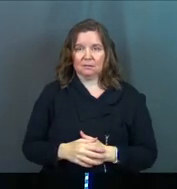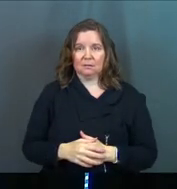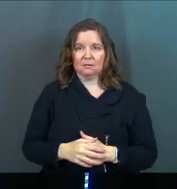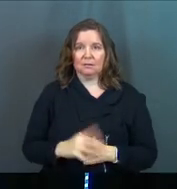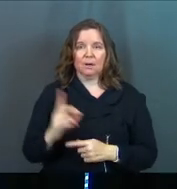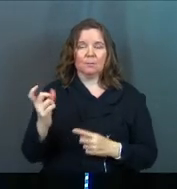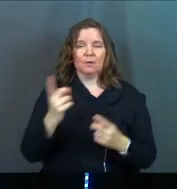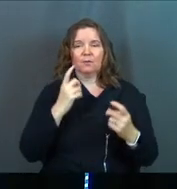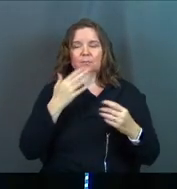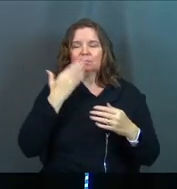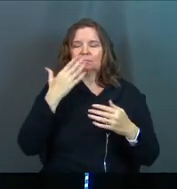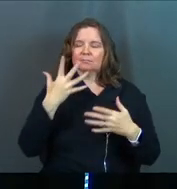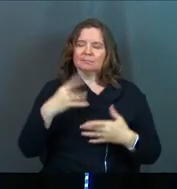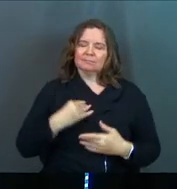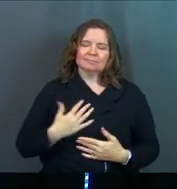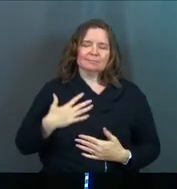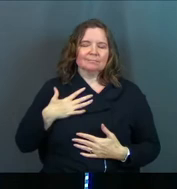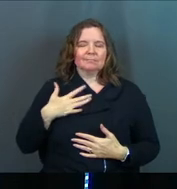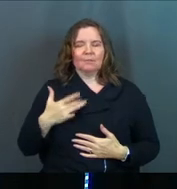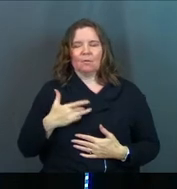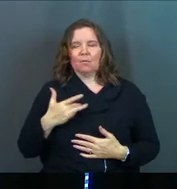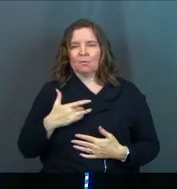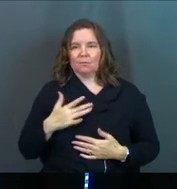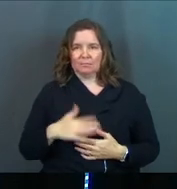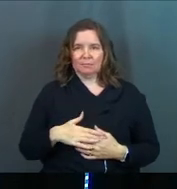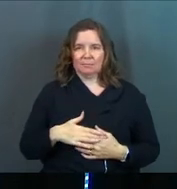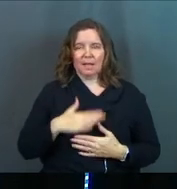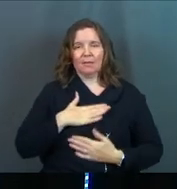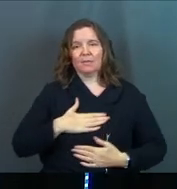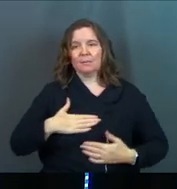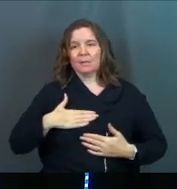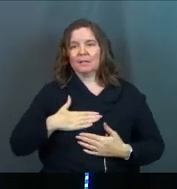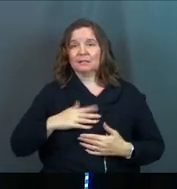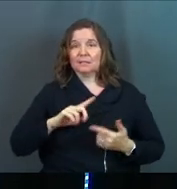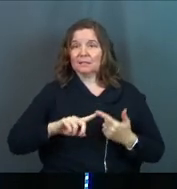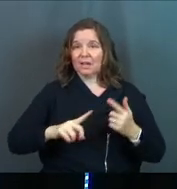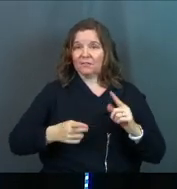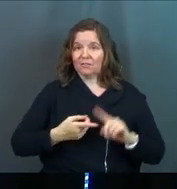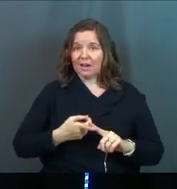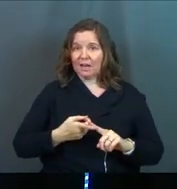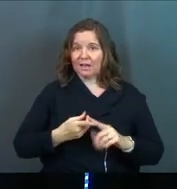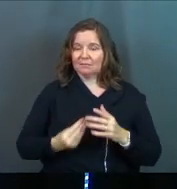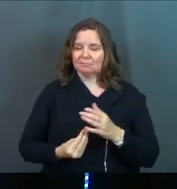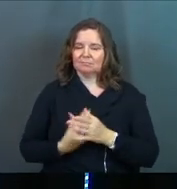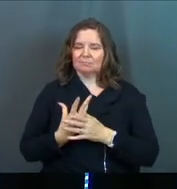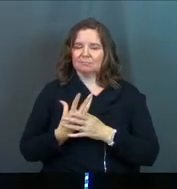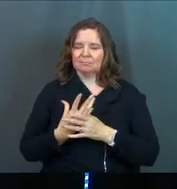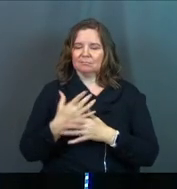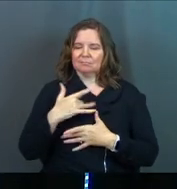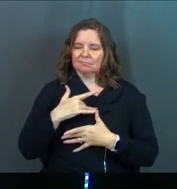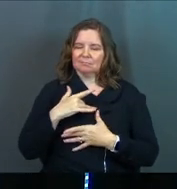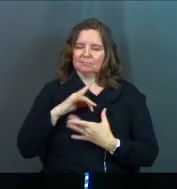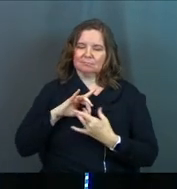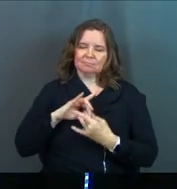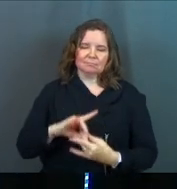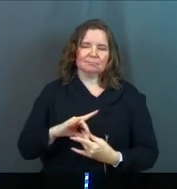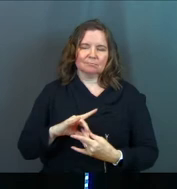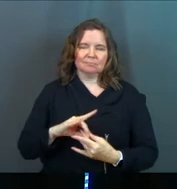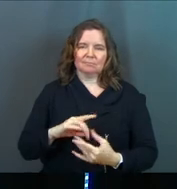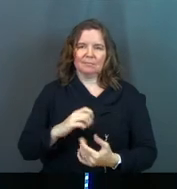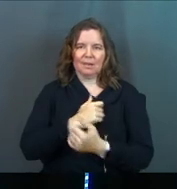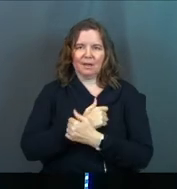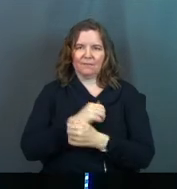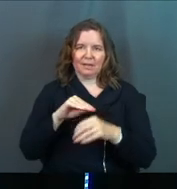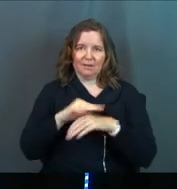Perfume and incense bring joy to the heart. And the pleasantness of a friend springs from their heartfelt, their loving